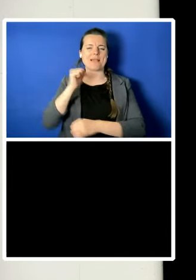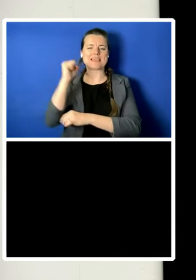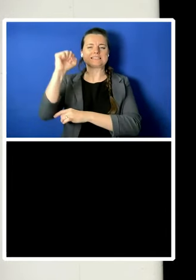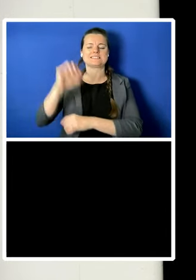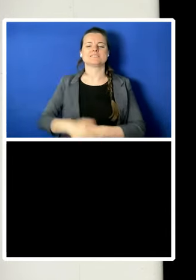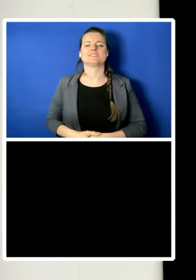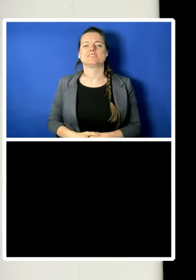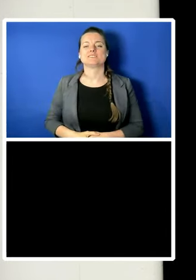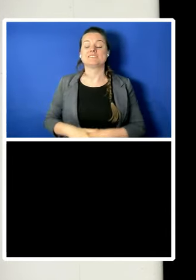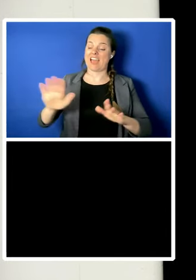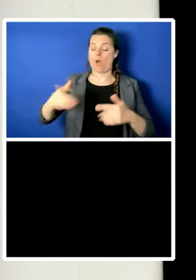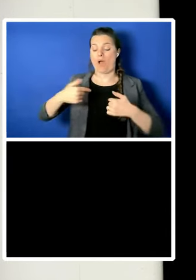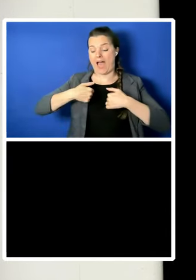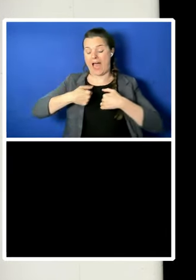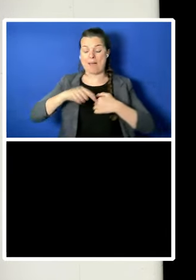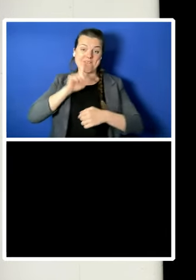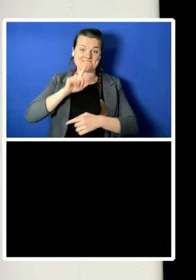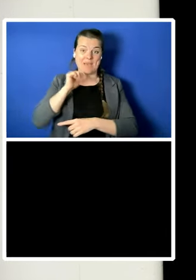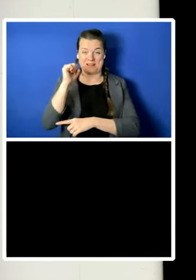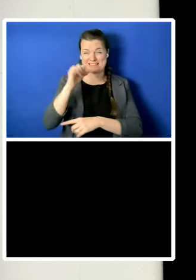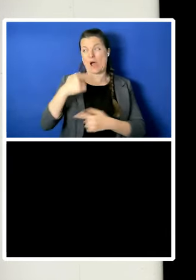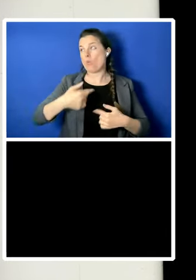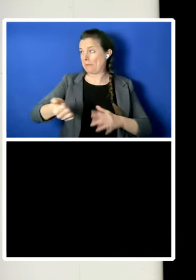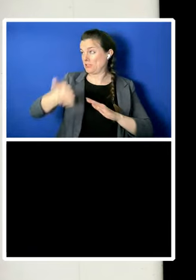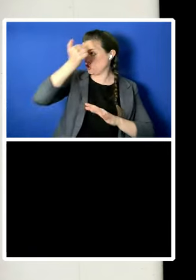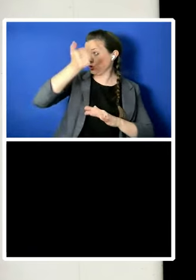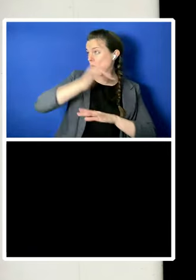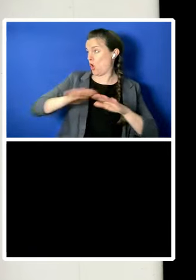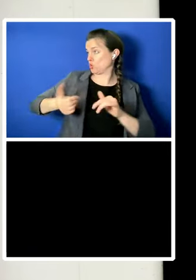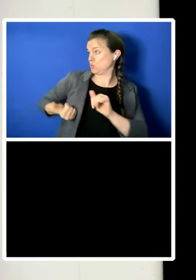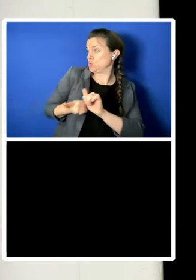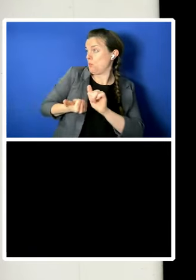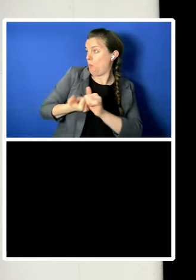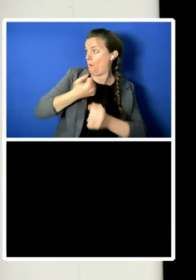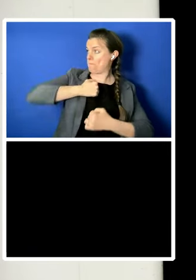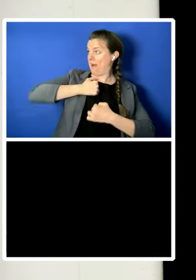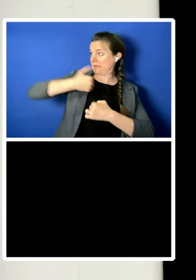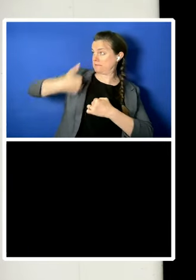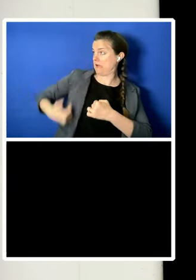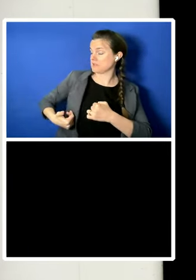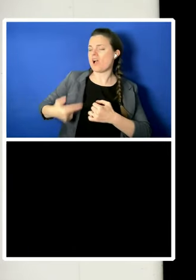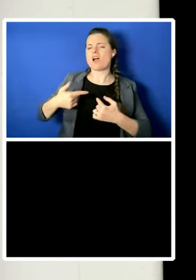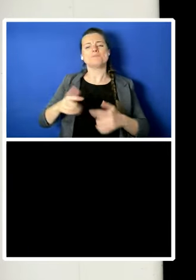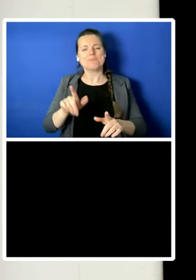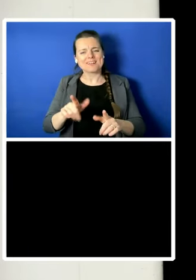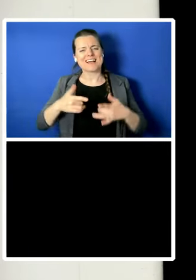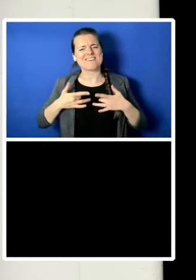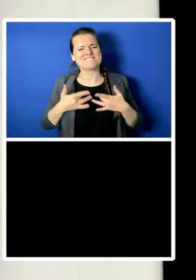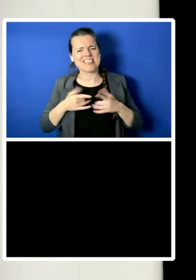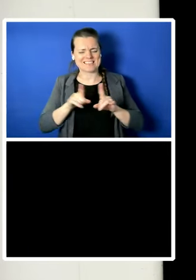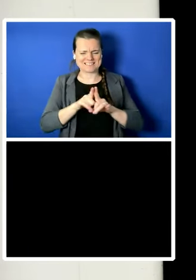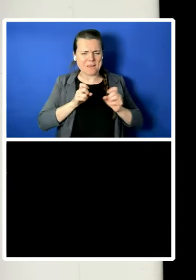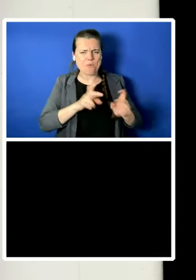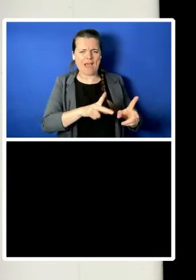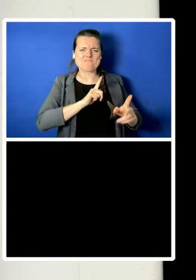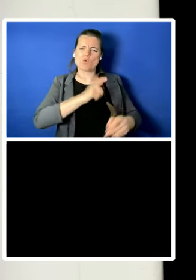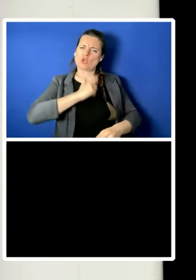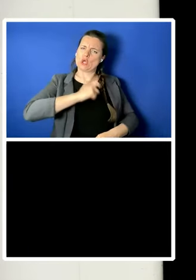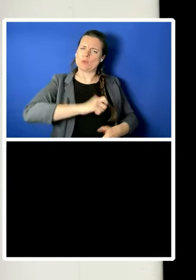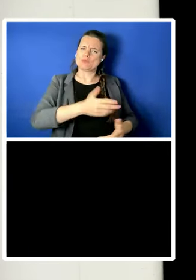not to be on my own side. I feel the same way about human rights. If you're a human, why would you not?